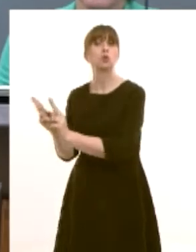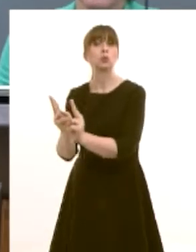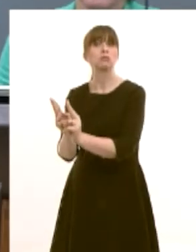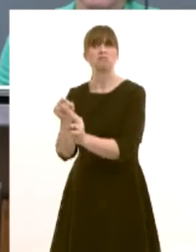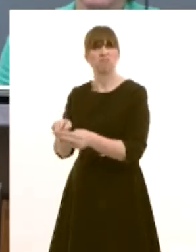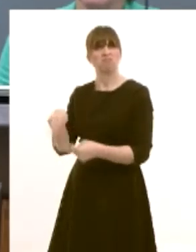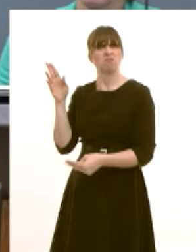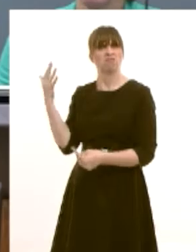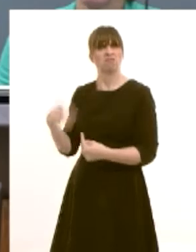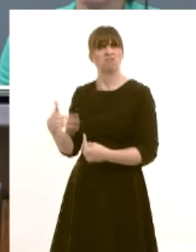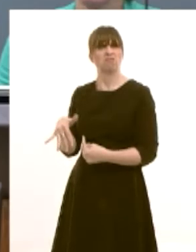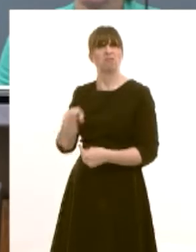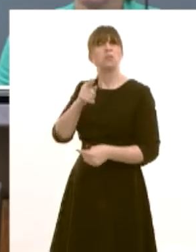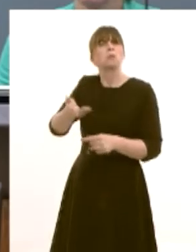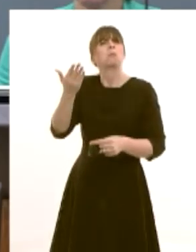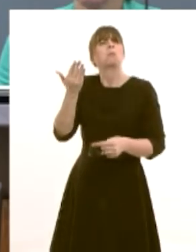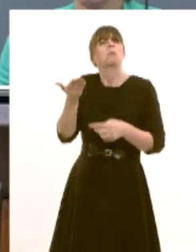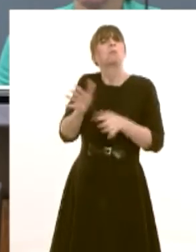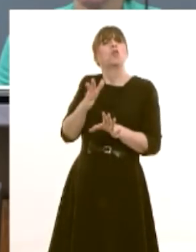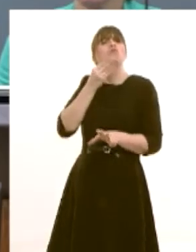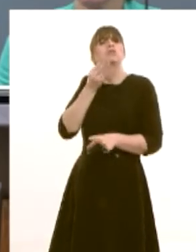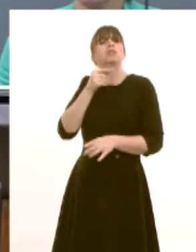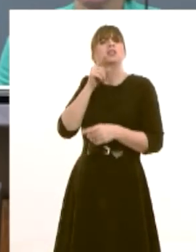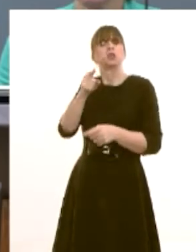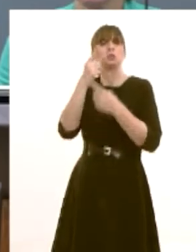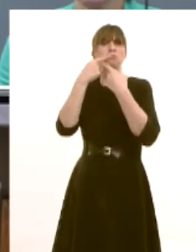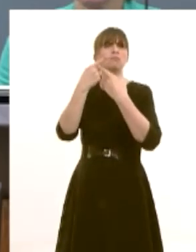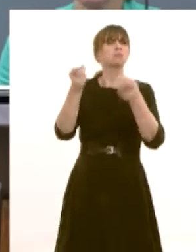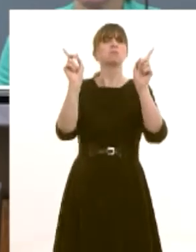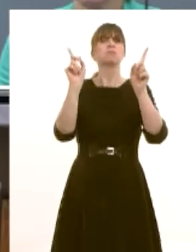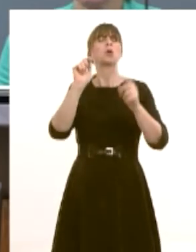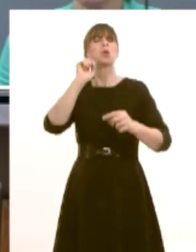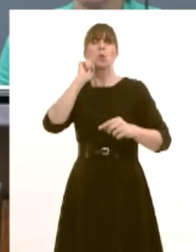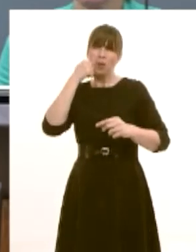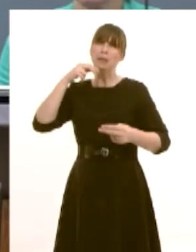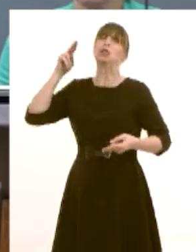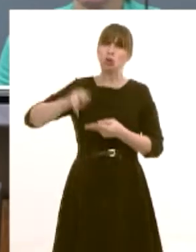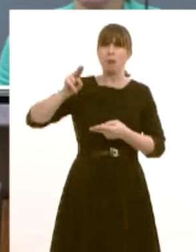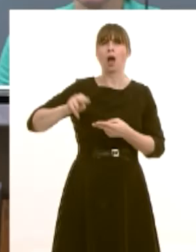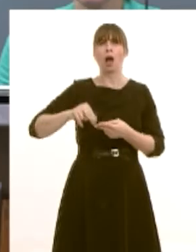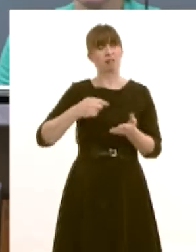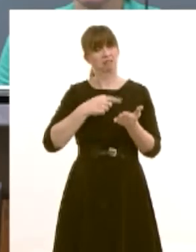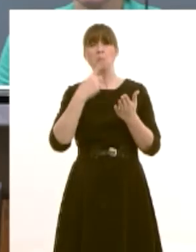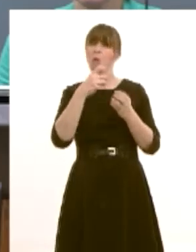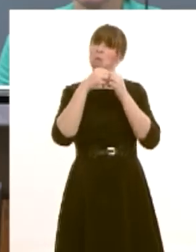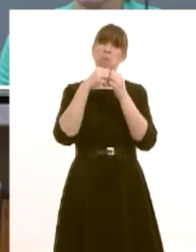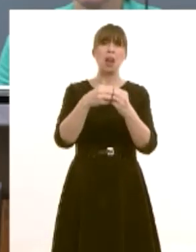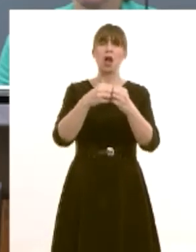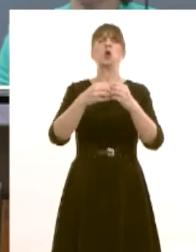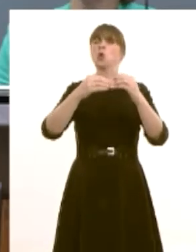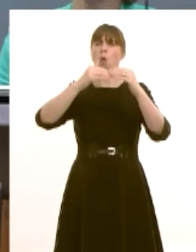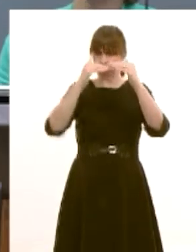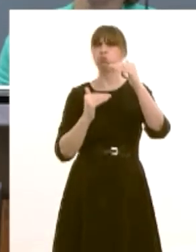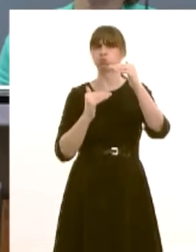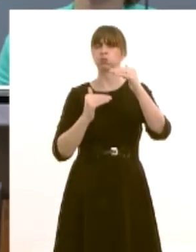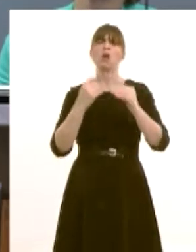explain why your initial comments before christmas indicated that you said it would be built for considerably less than a billion pounds and now a government